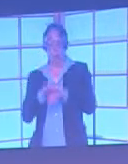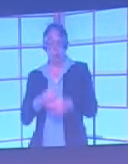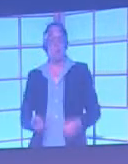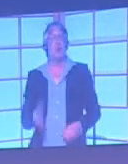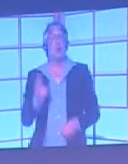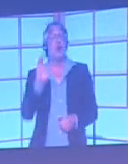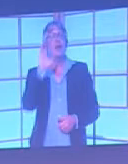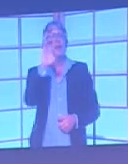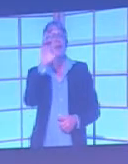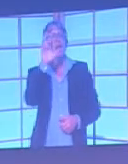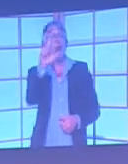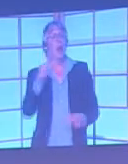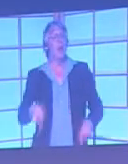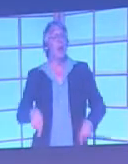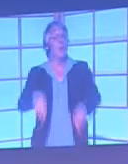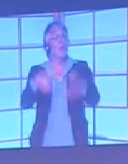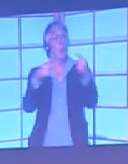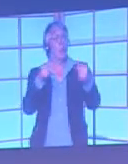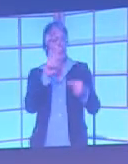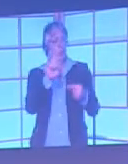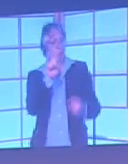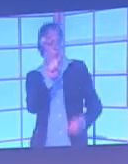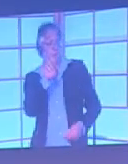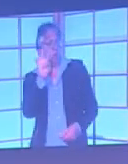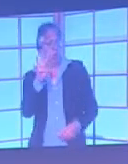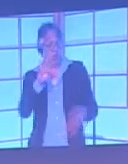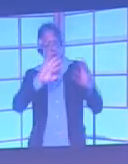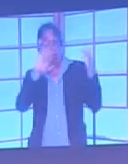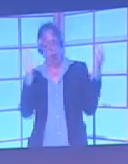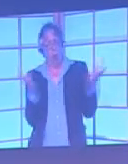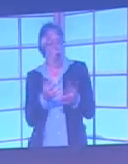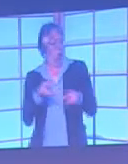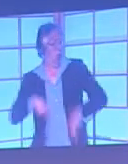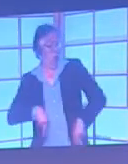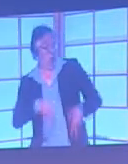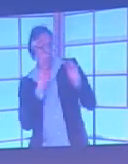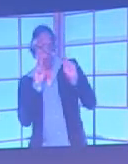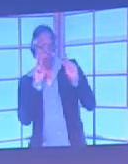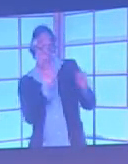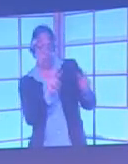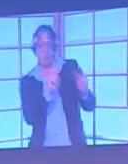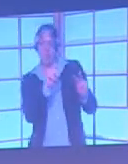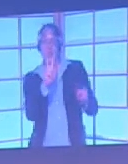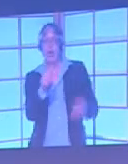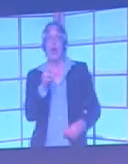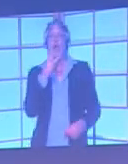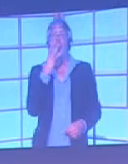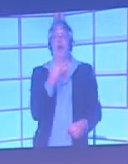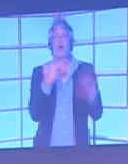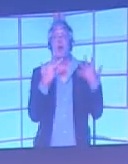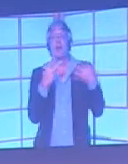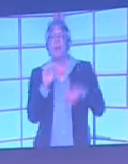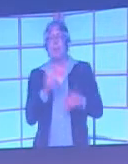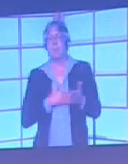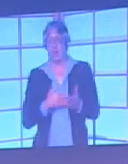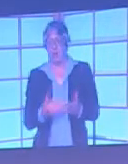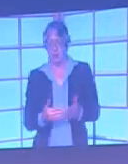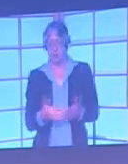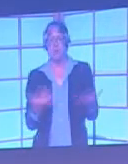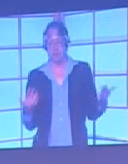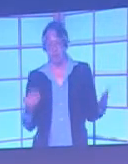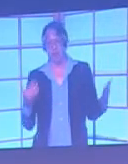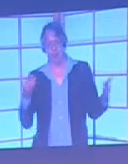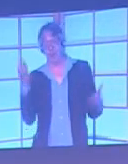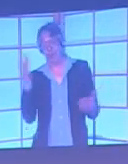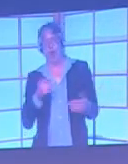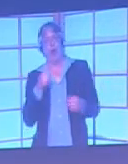2014, the global TV unique reach was 380 million, so 19.5 million